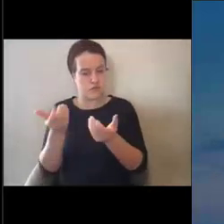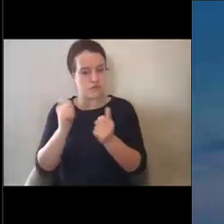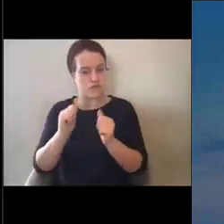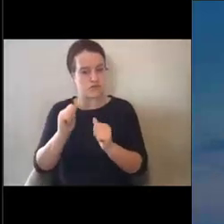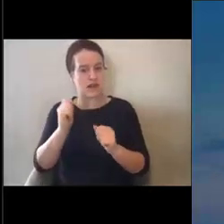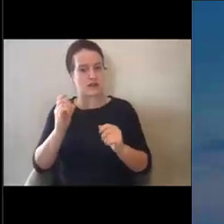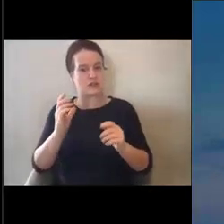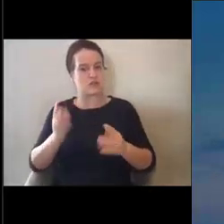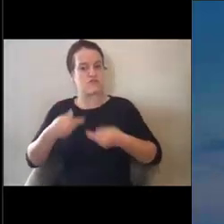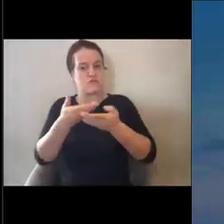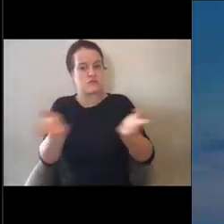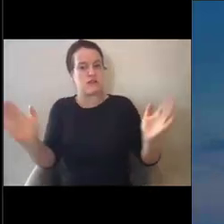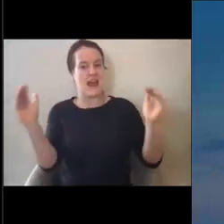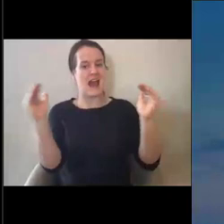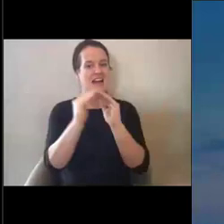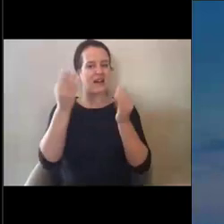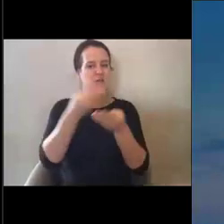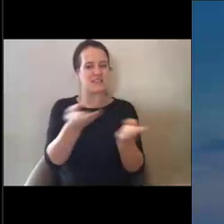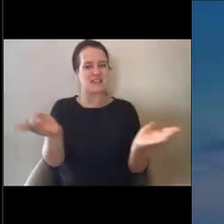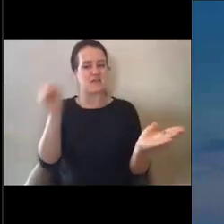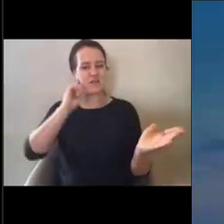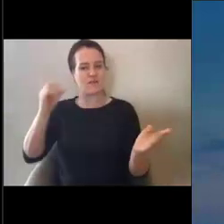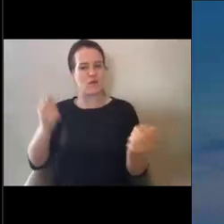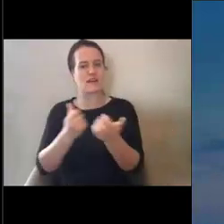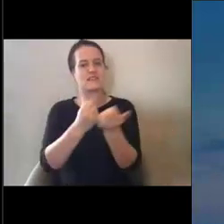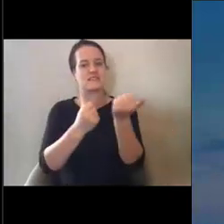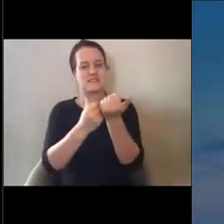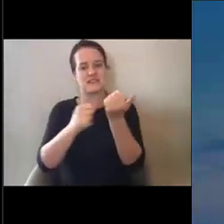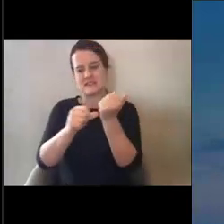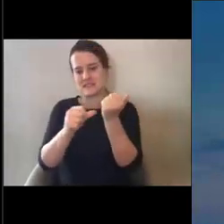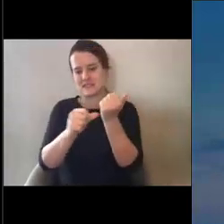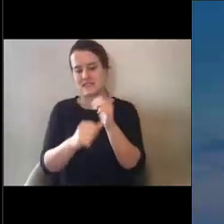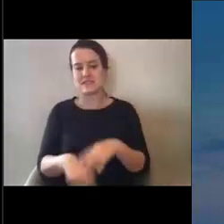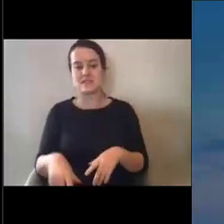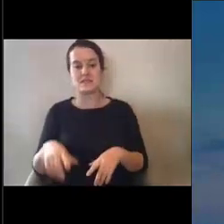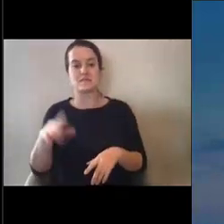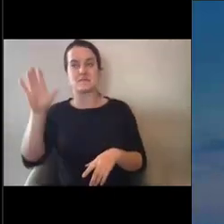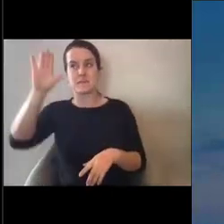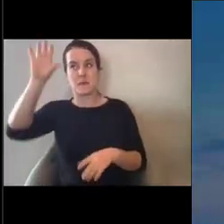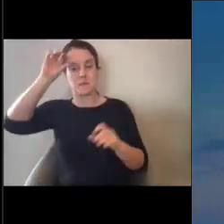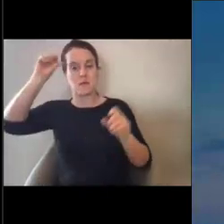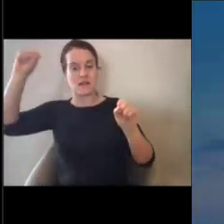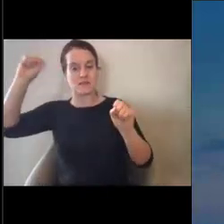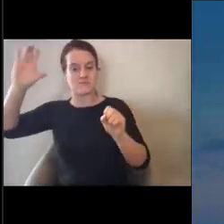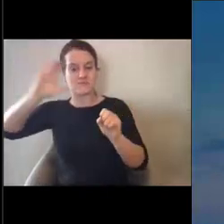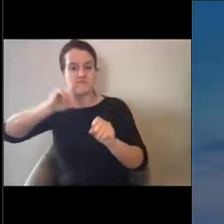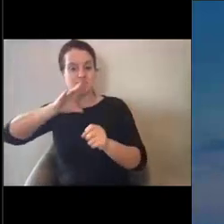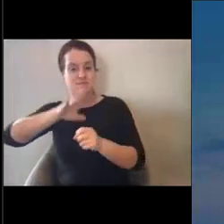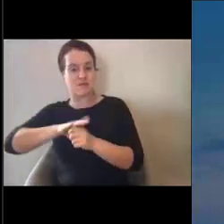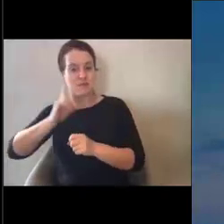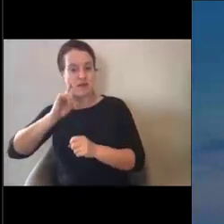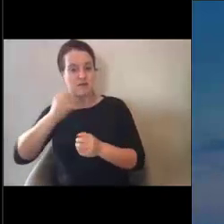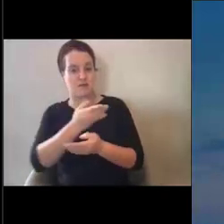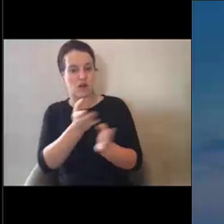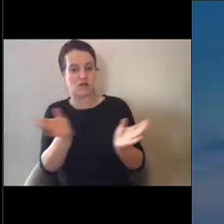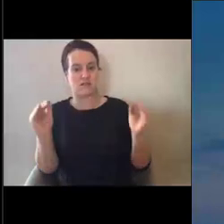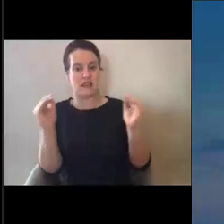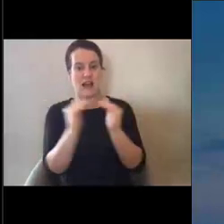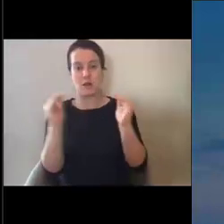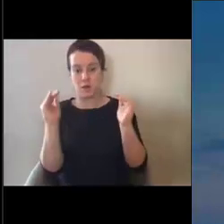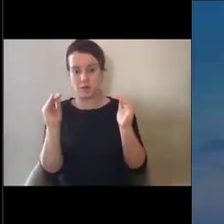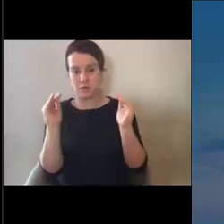delivery of assistance. The President's commitment to ensuring the equitable delivery of our services